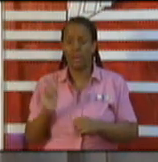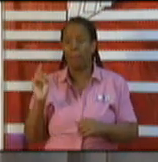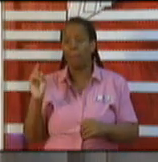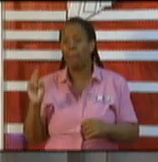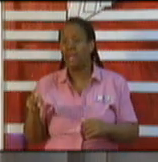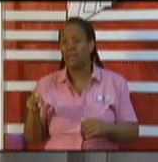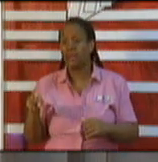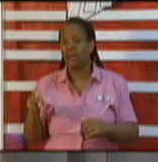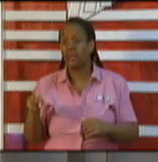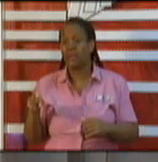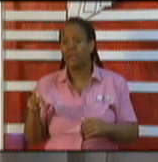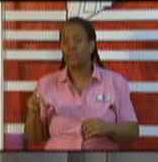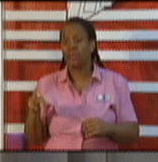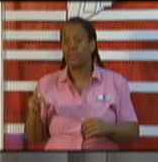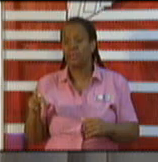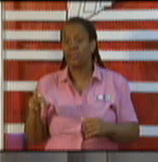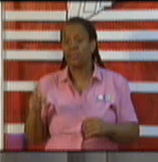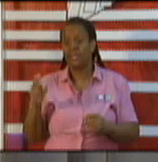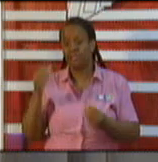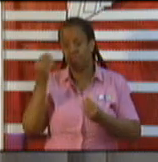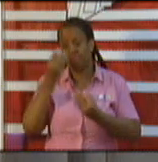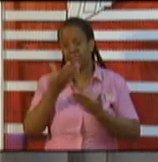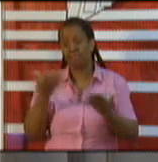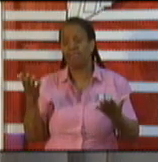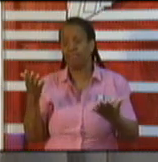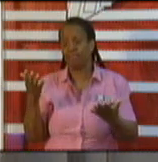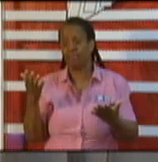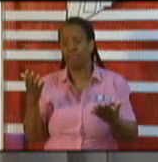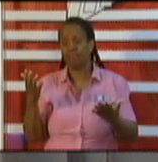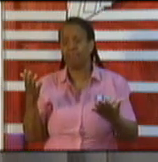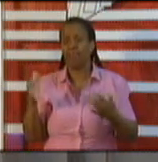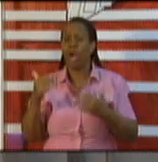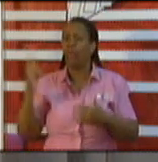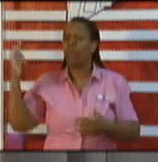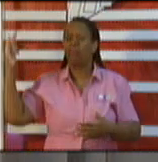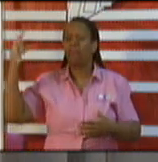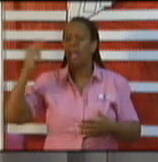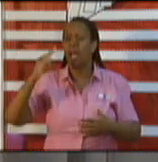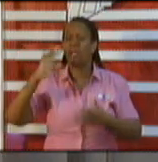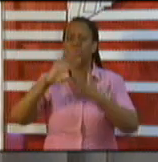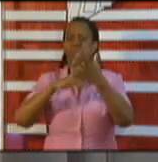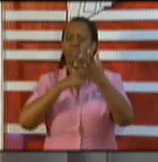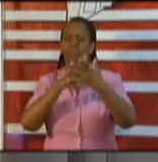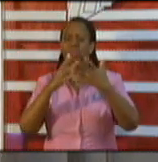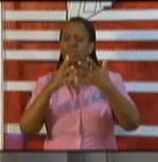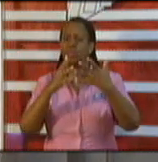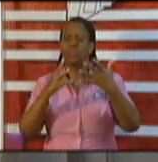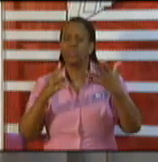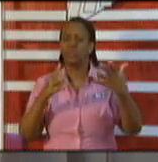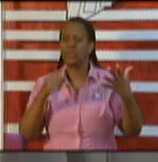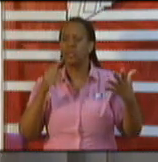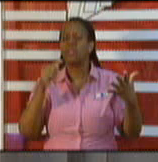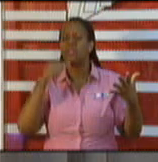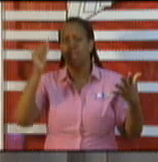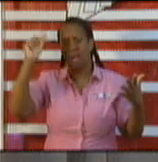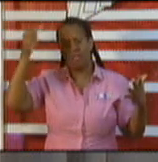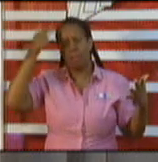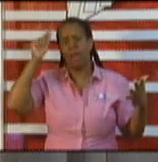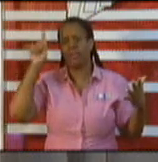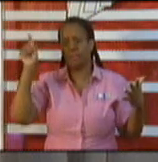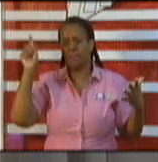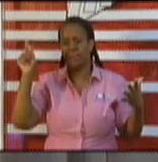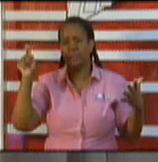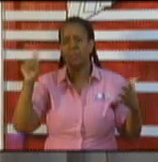pattern, how it is, their flight schedule, their itinerary. Two, when it is they expect to get here. And three, that they must